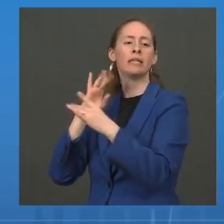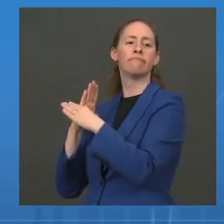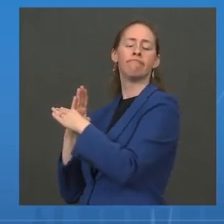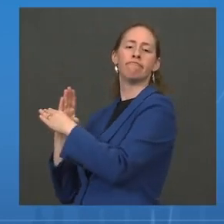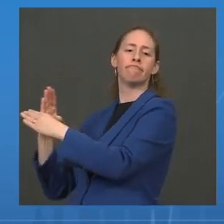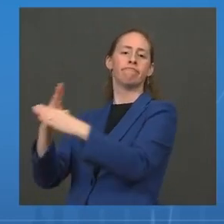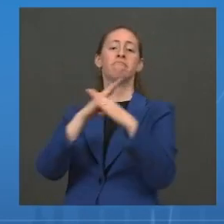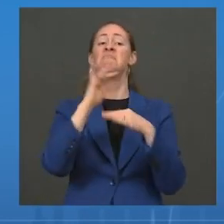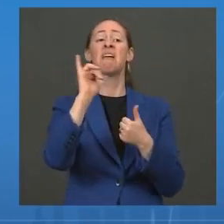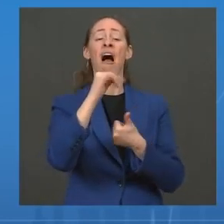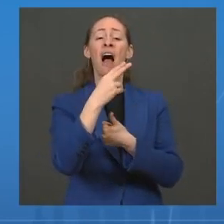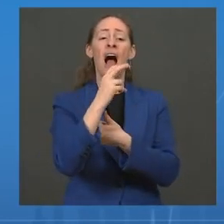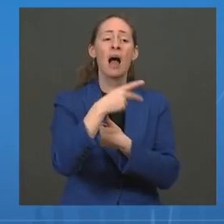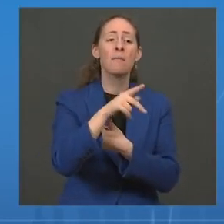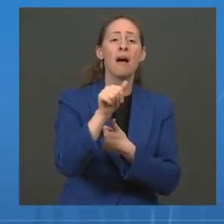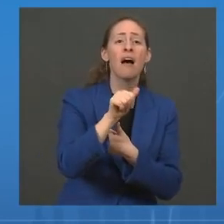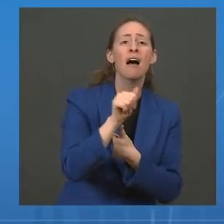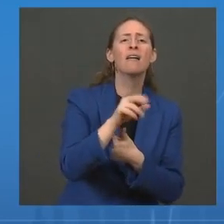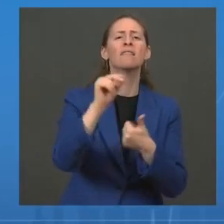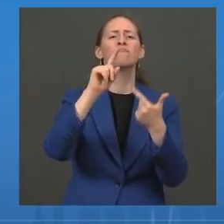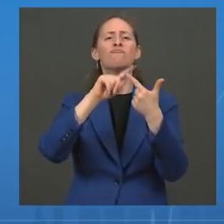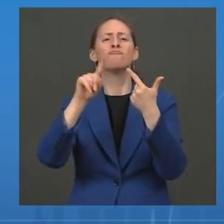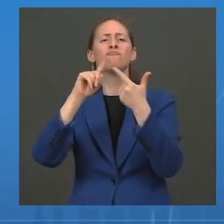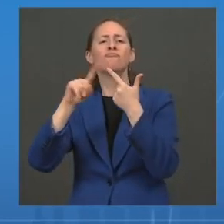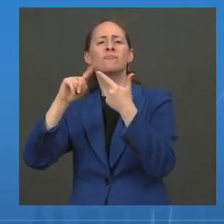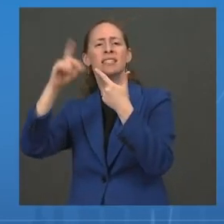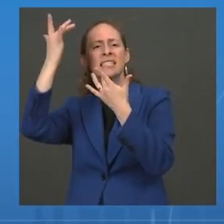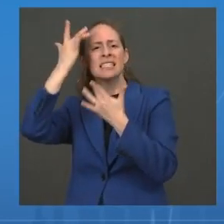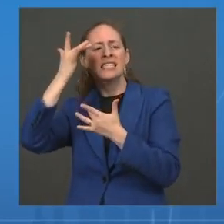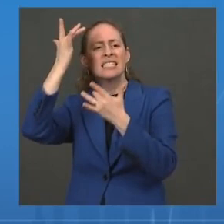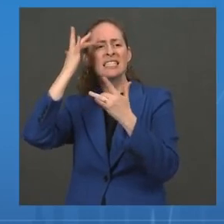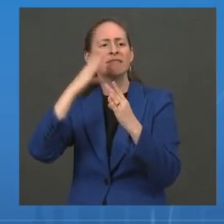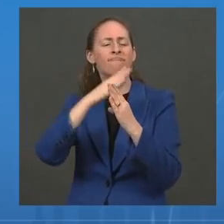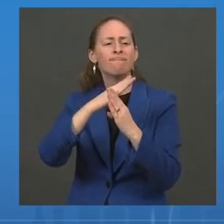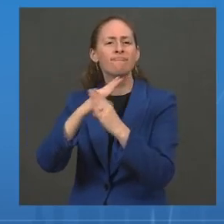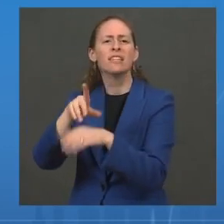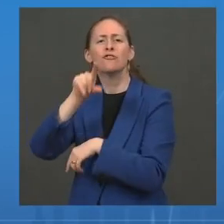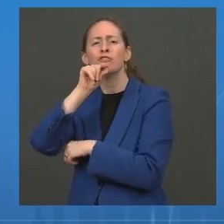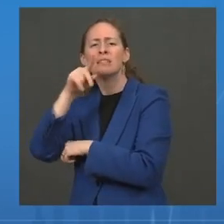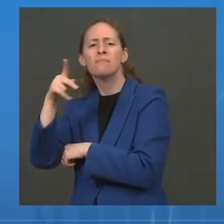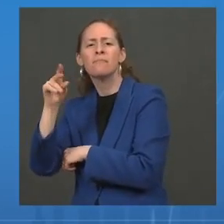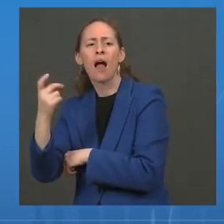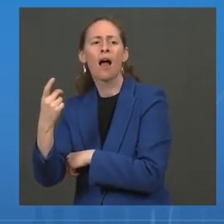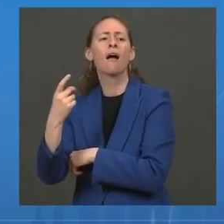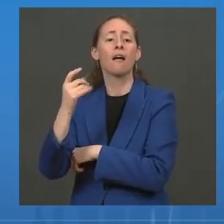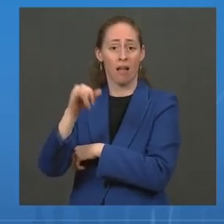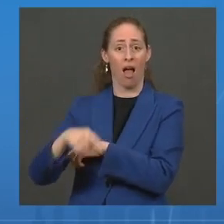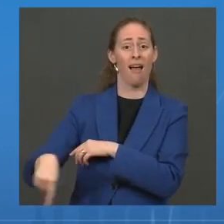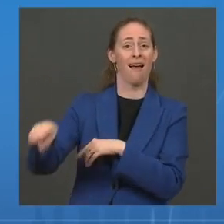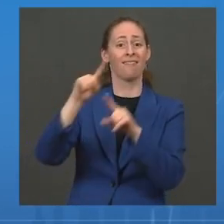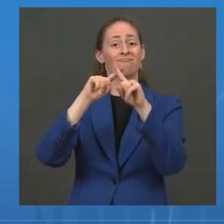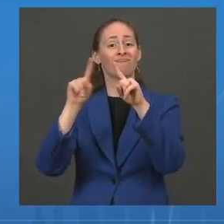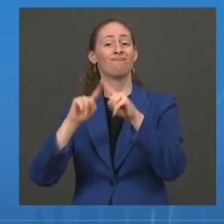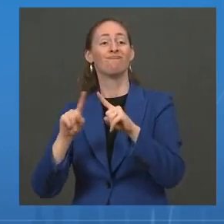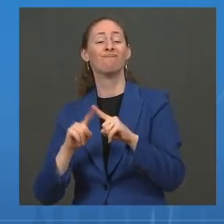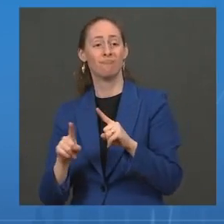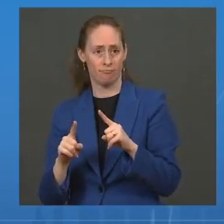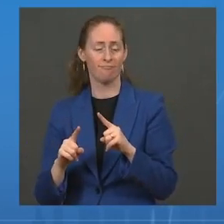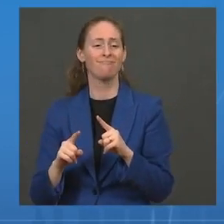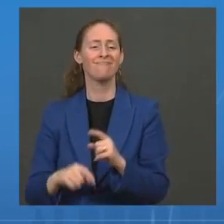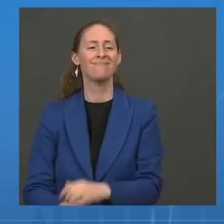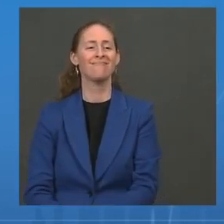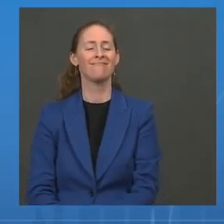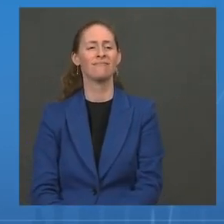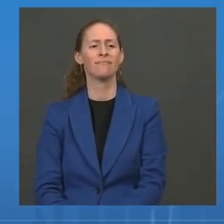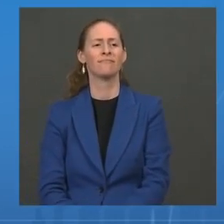meningococcus, and varicella, the virus that causes chickenpox. These decisions were made because of the risk of these infections to our